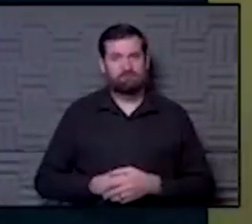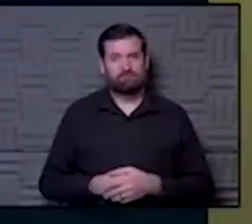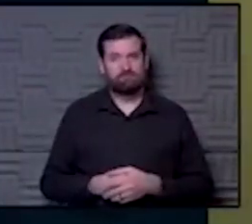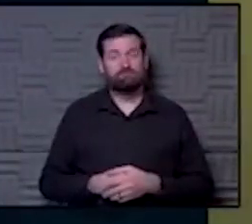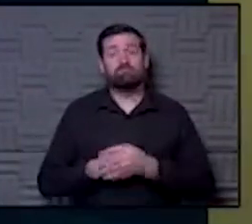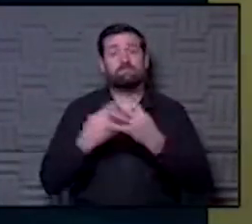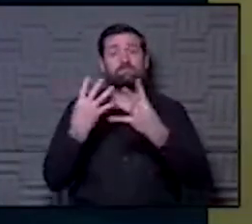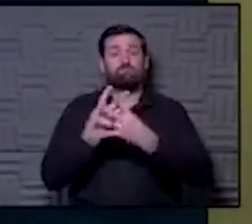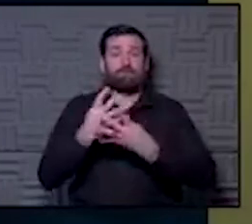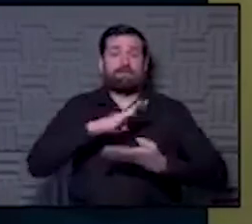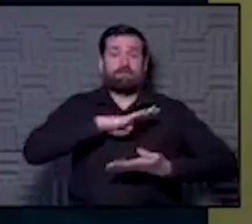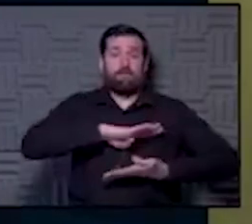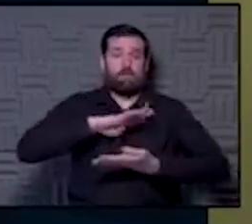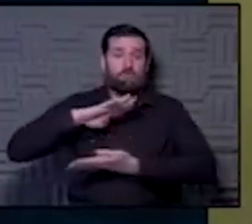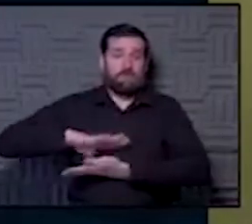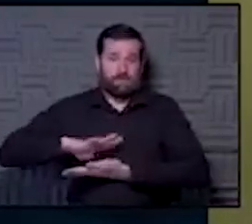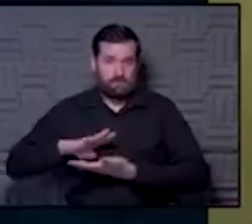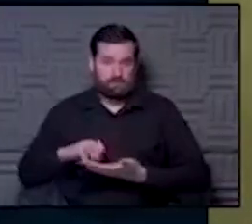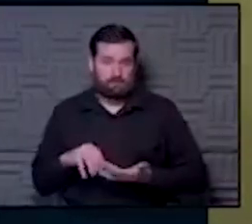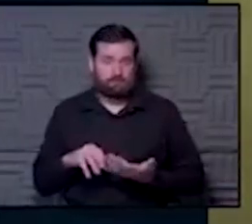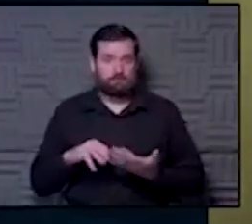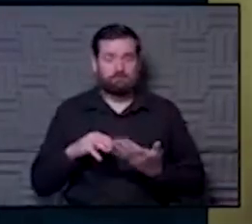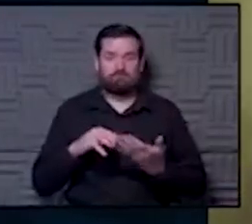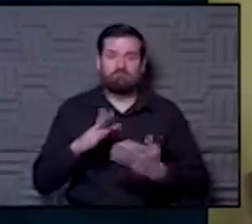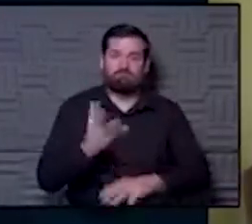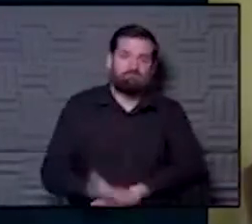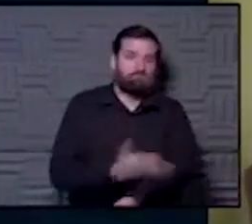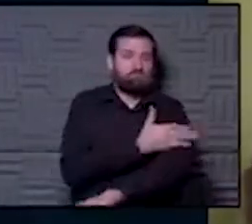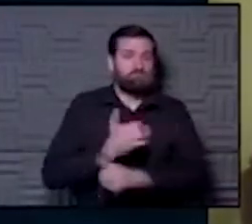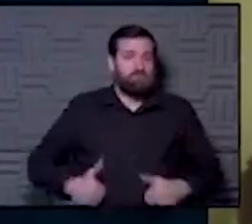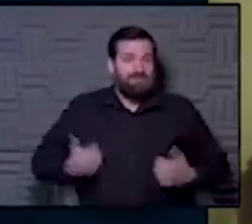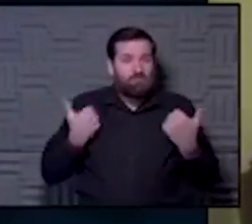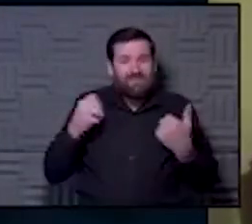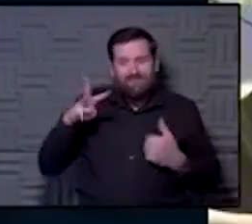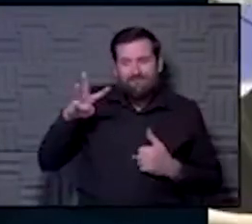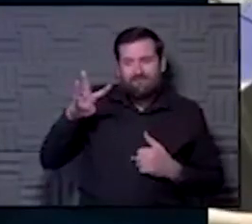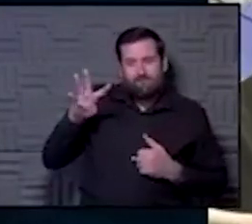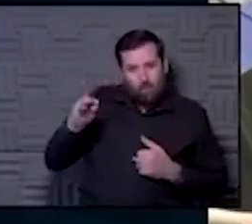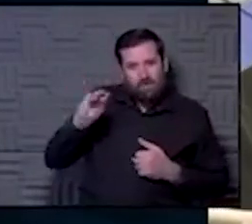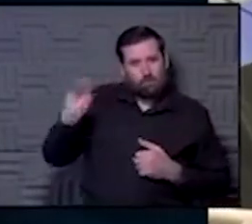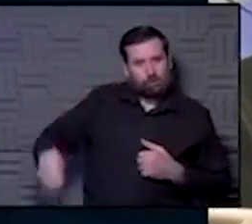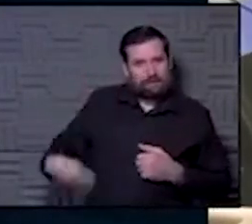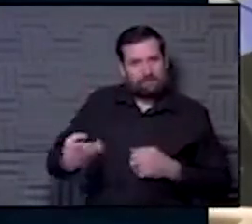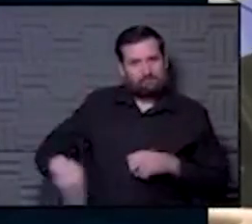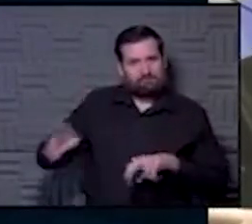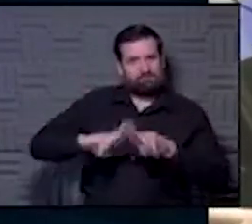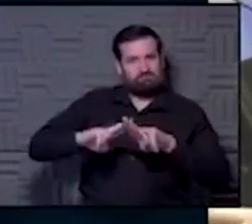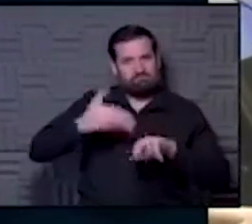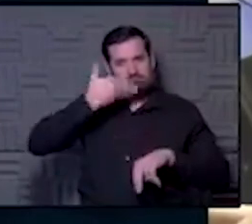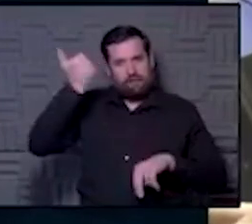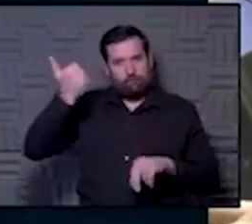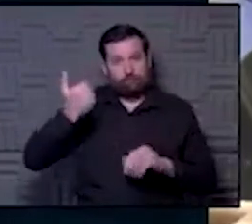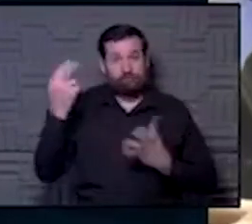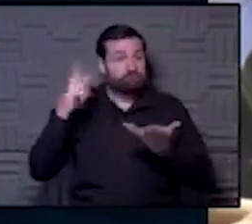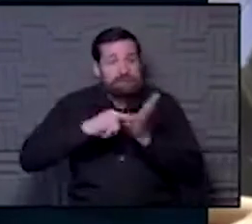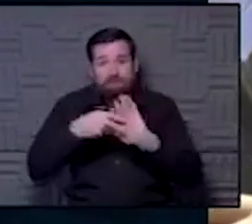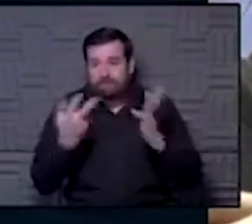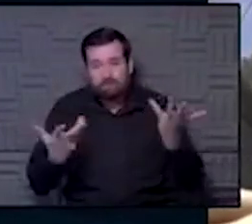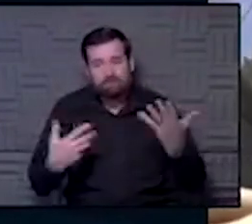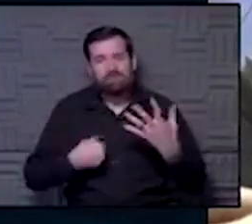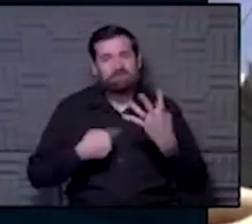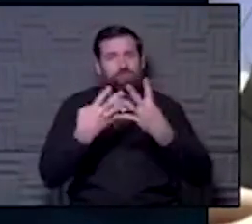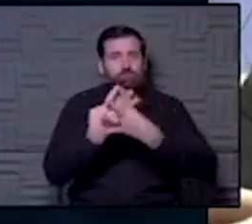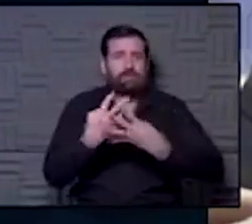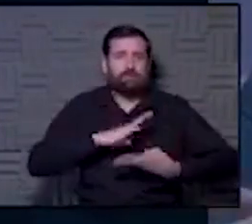Screening mammography improved survival by almost 40%. So that right there tells you that screening